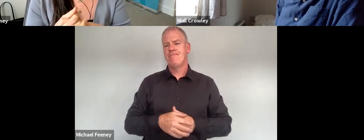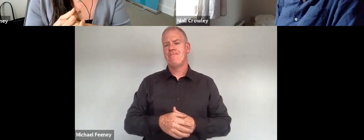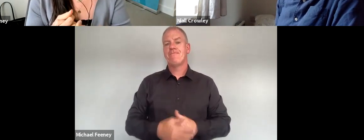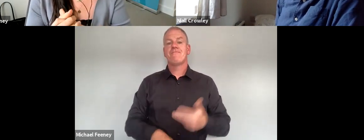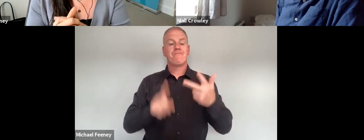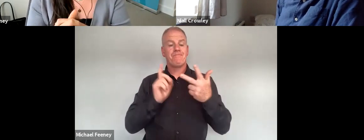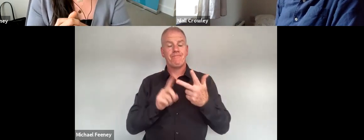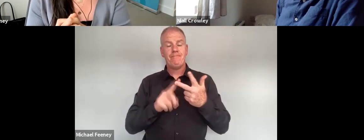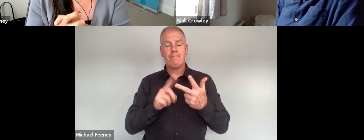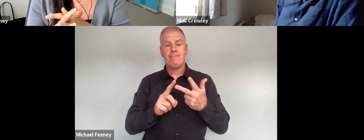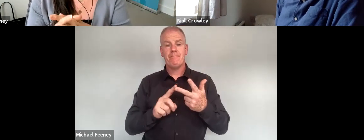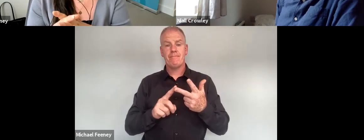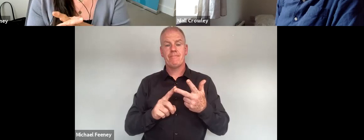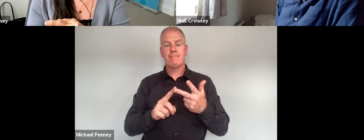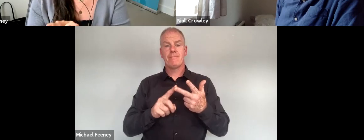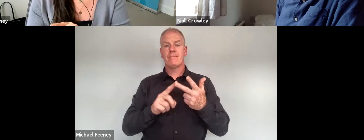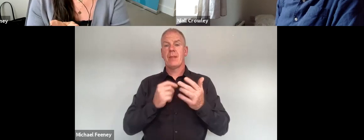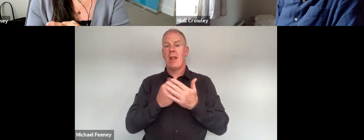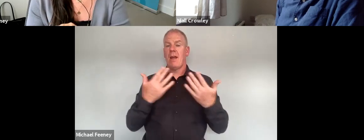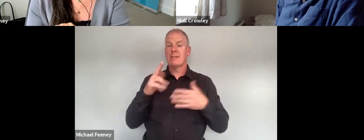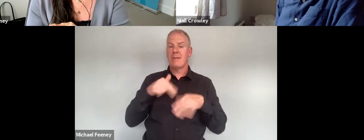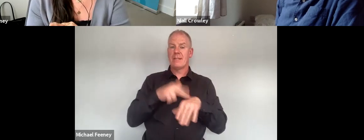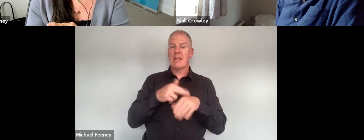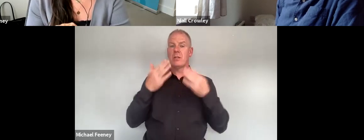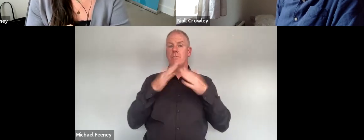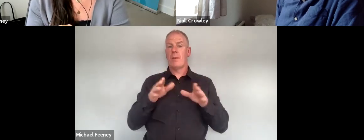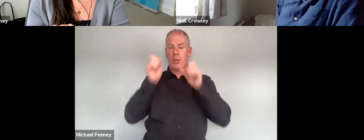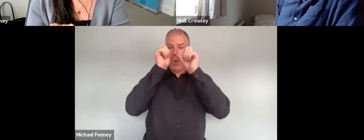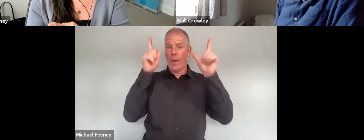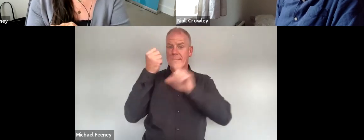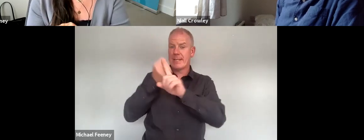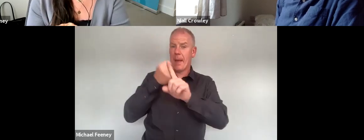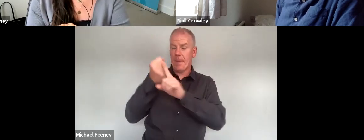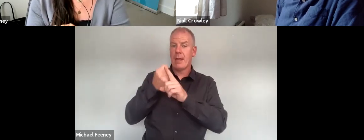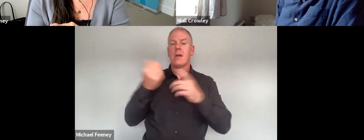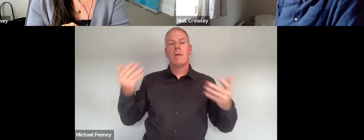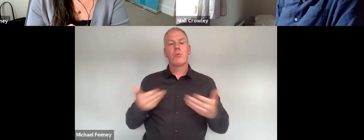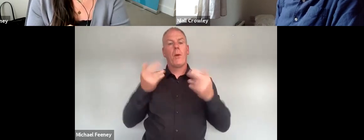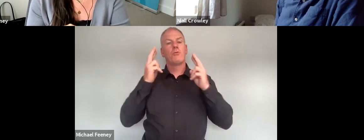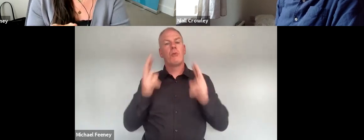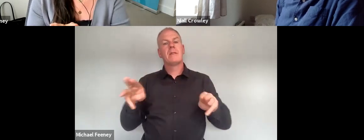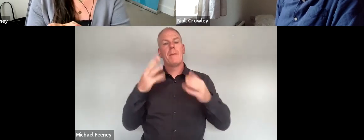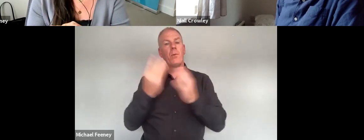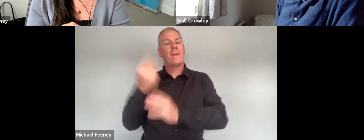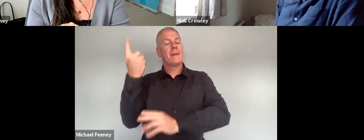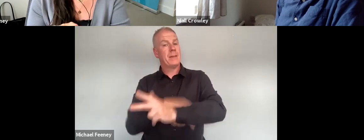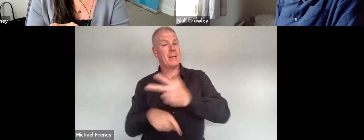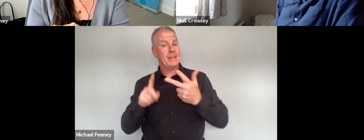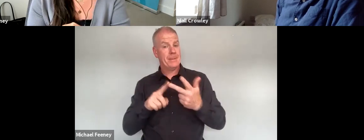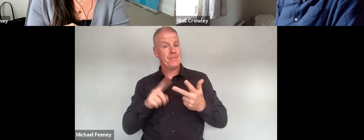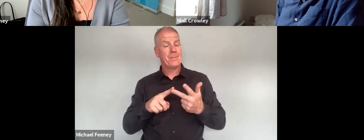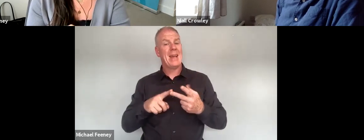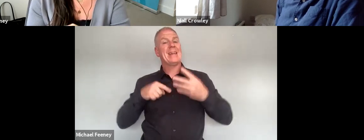undertaken significant national public awareness campaigns most recently promoting the rights of people with disabilities and